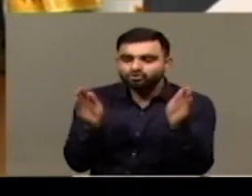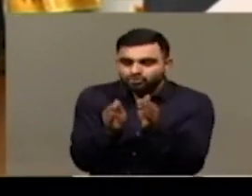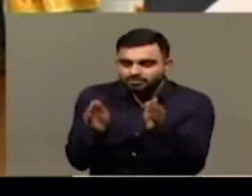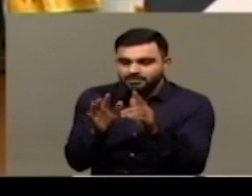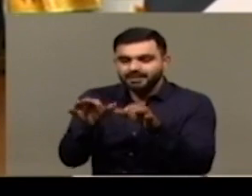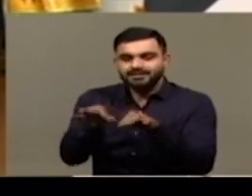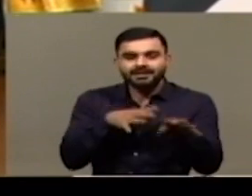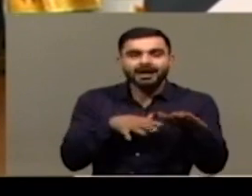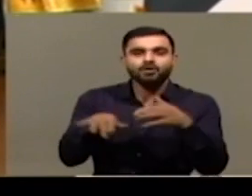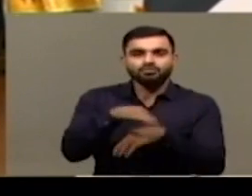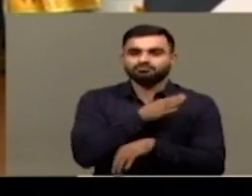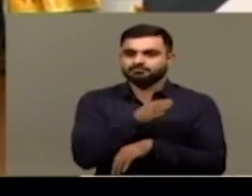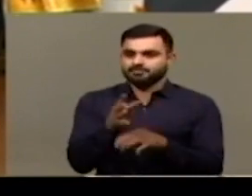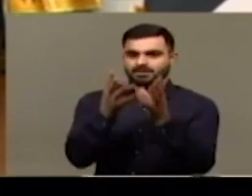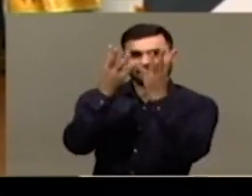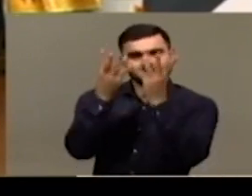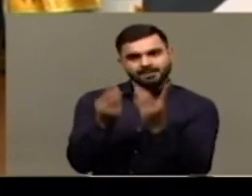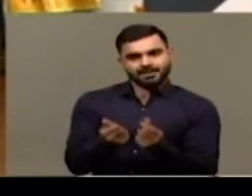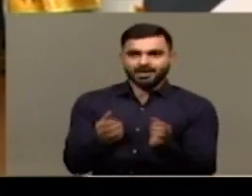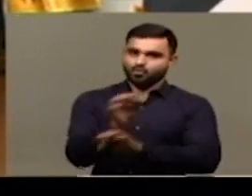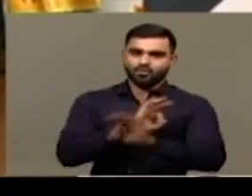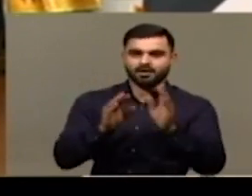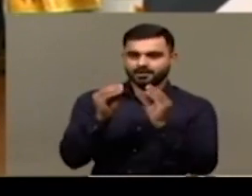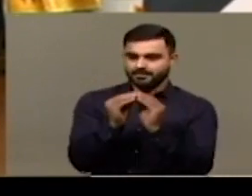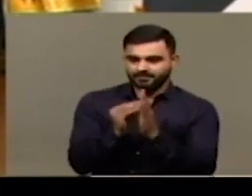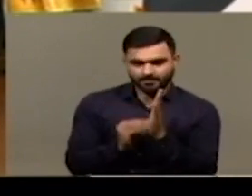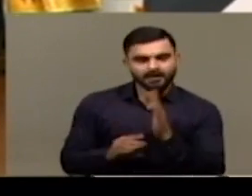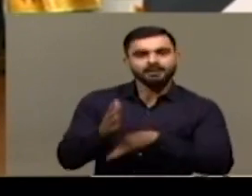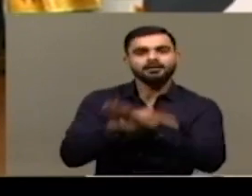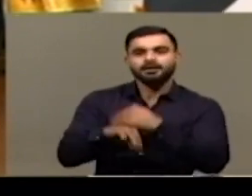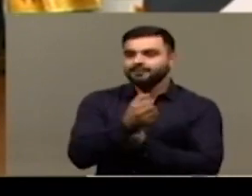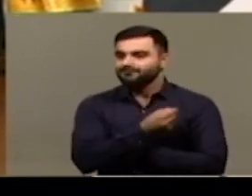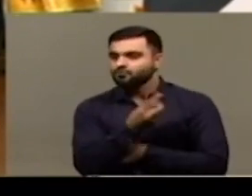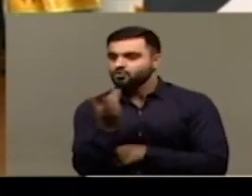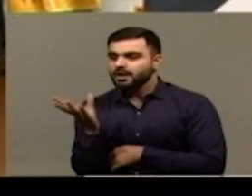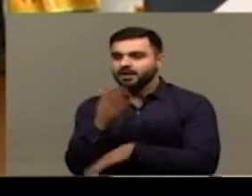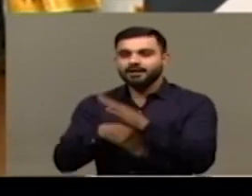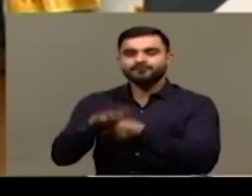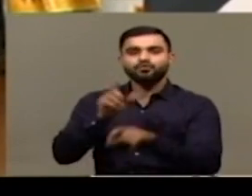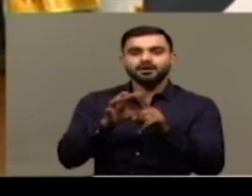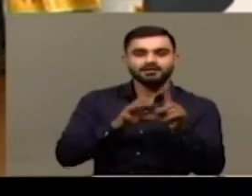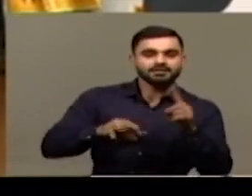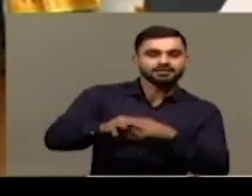disabled people are in Zilla, who need reach schemes, who